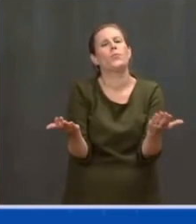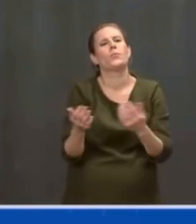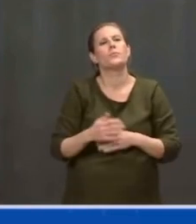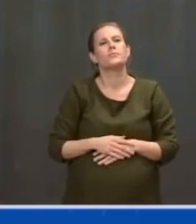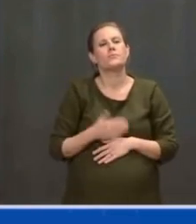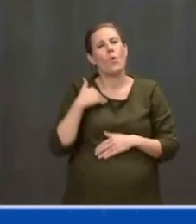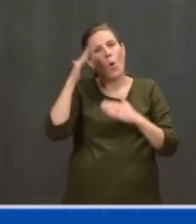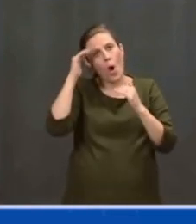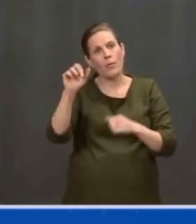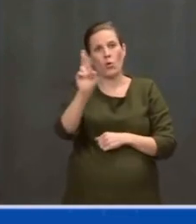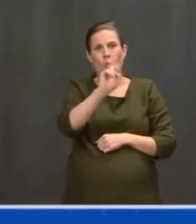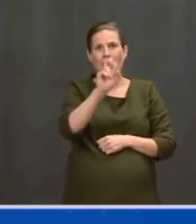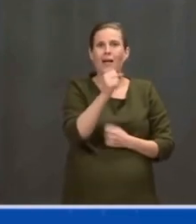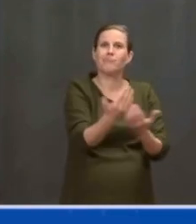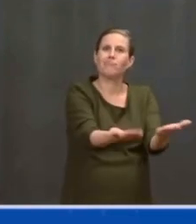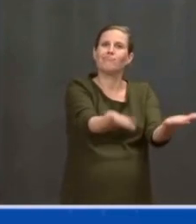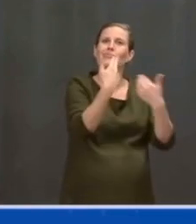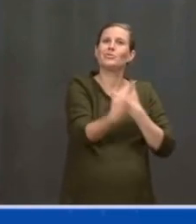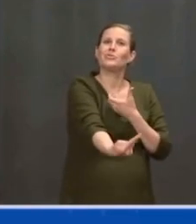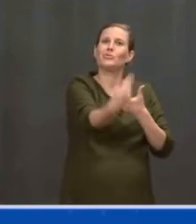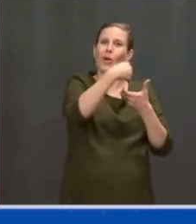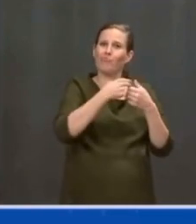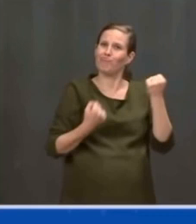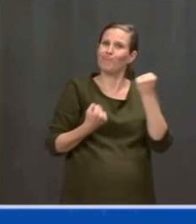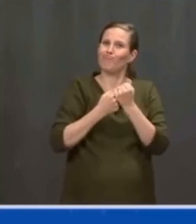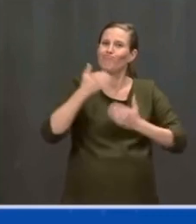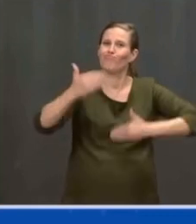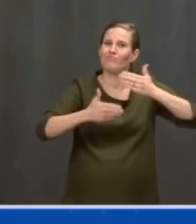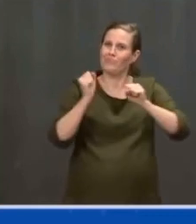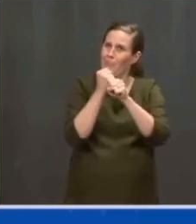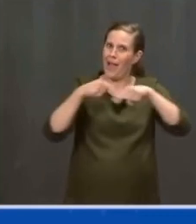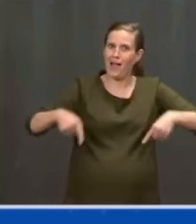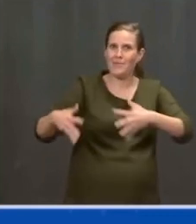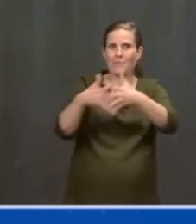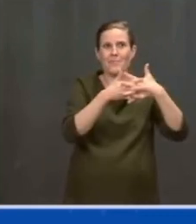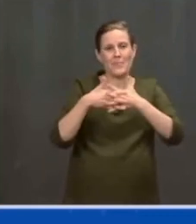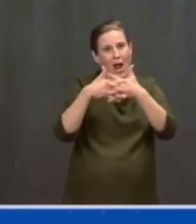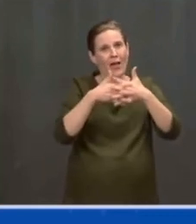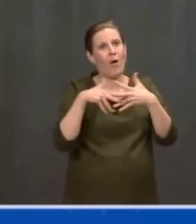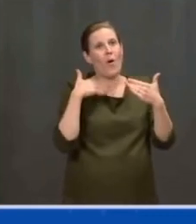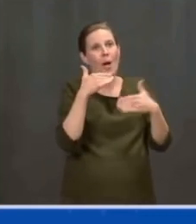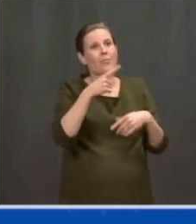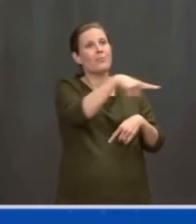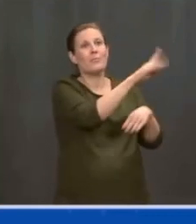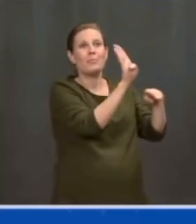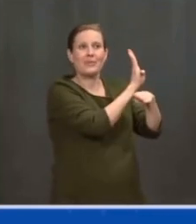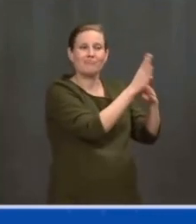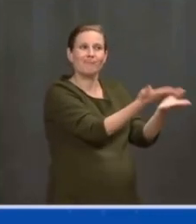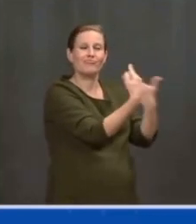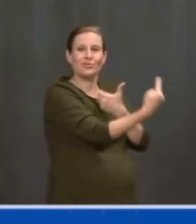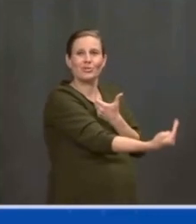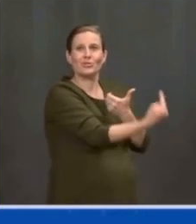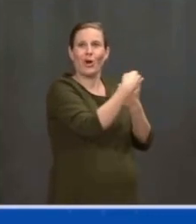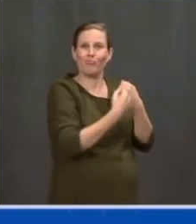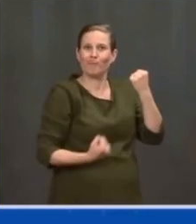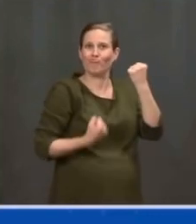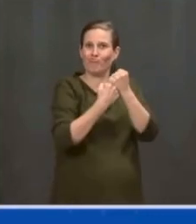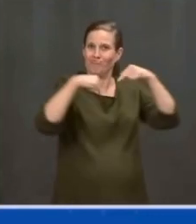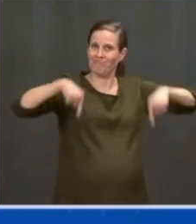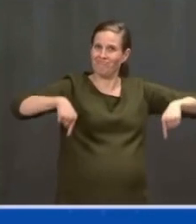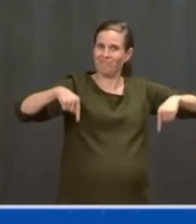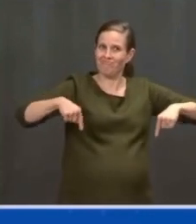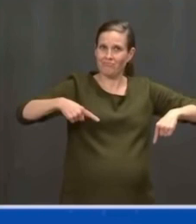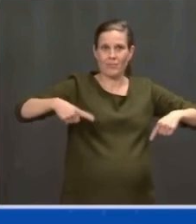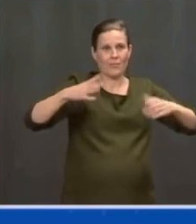effort. I hope and I believe a number of businesses will join this effort. And I hope and believe the American people will join this effort.